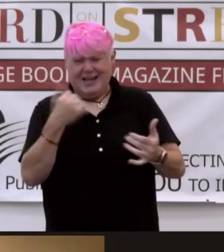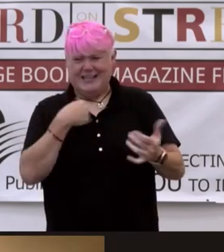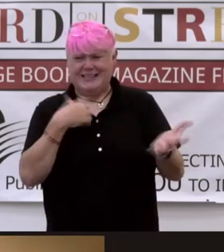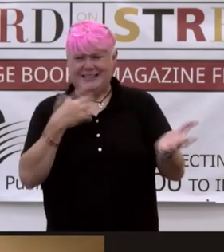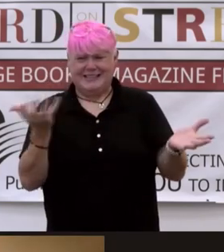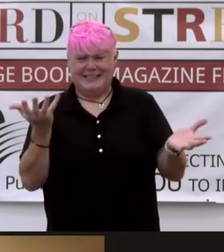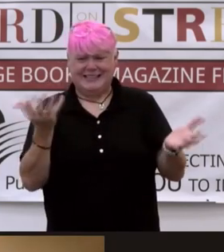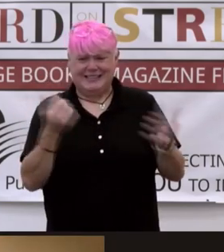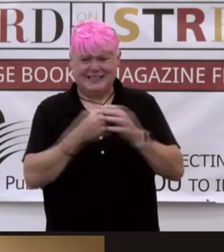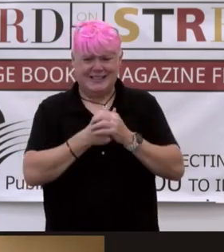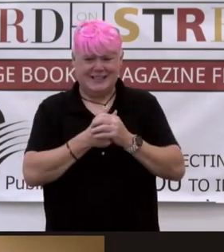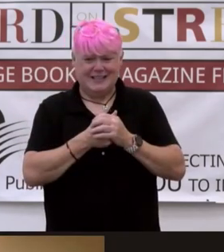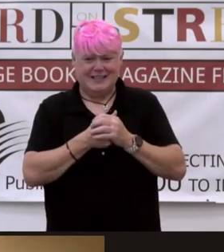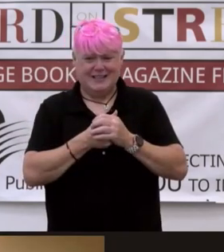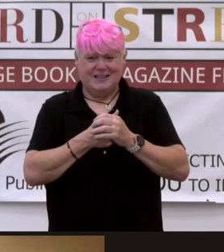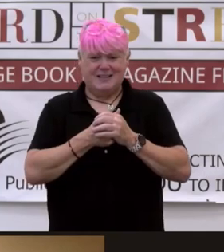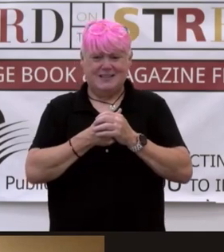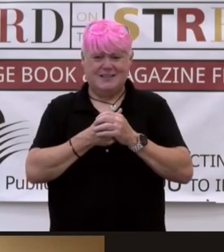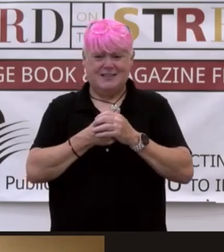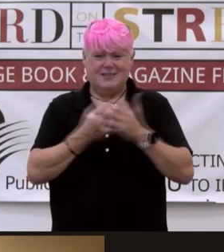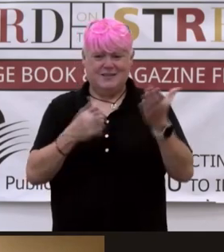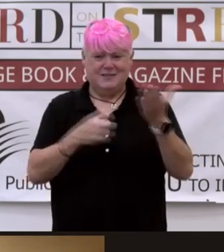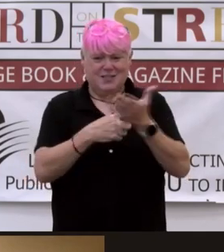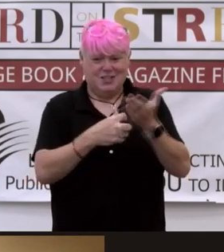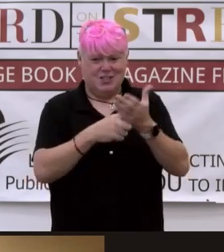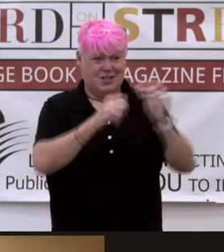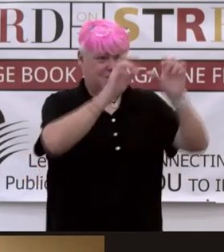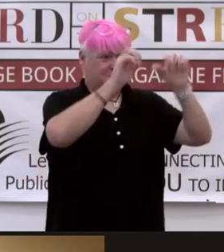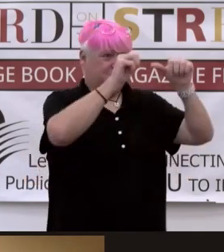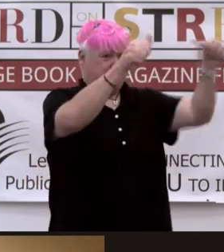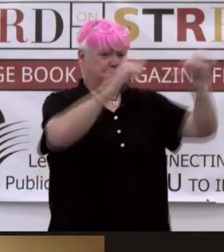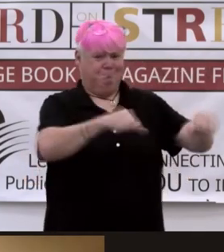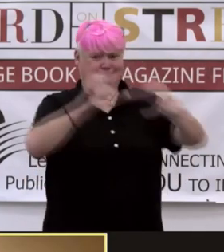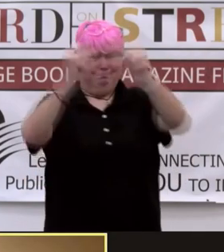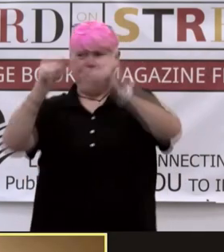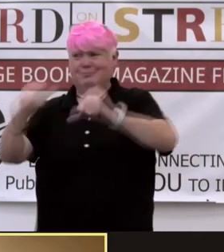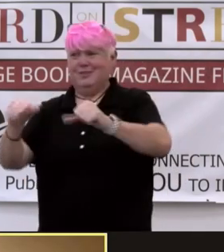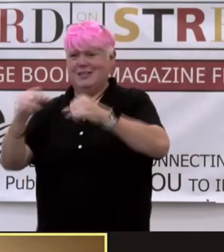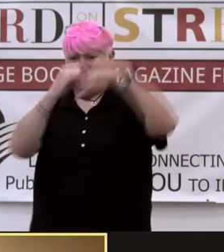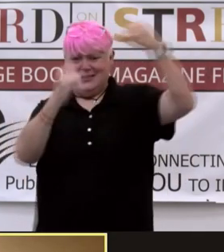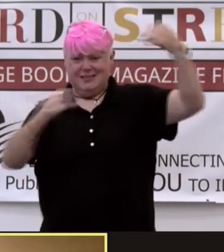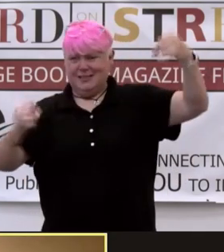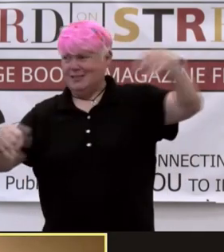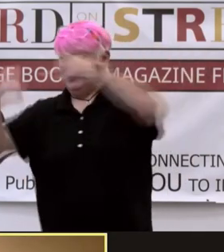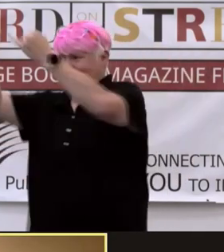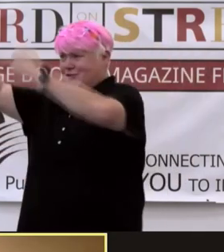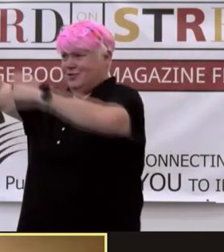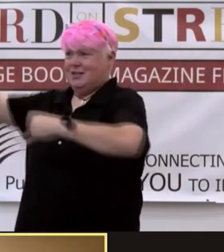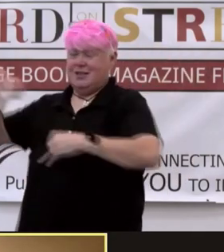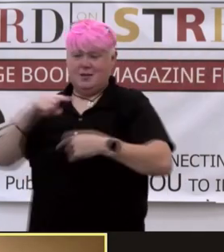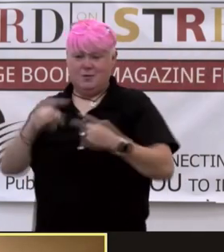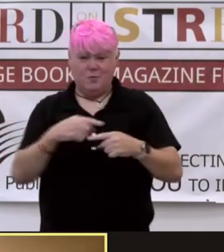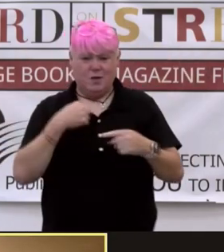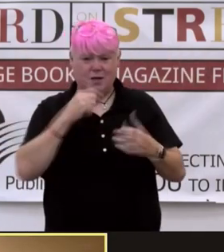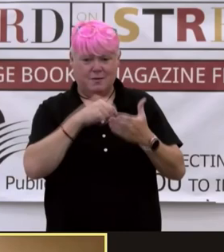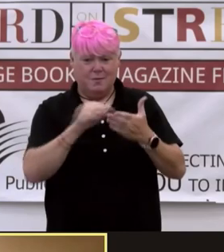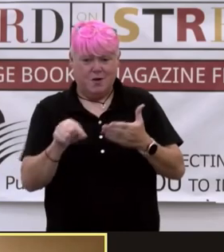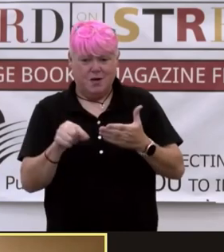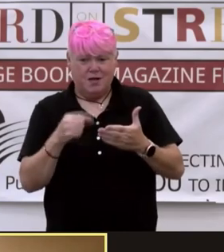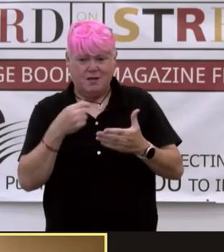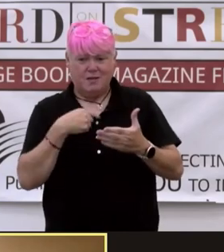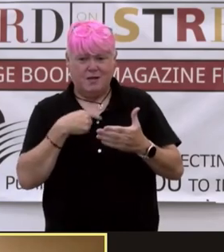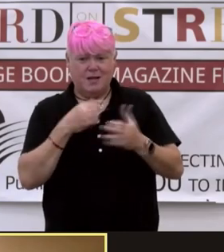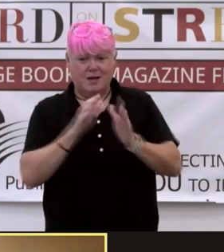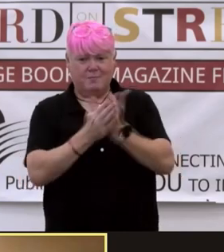giant like spreadsheets and cheat sheets and like string going from one at the other and like. Actually, when I'm writing, I have books that I create